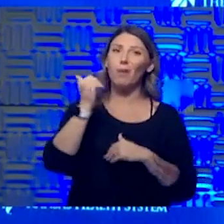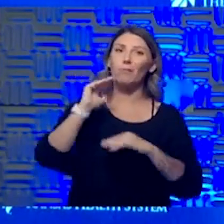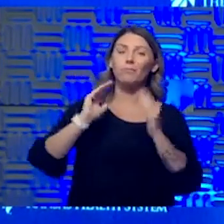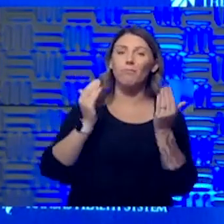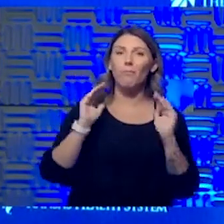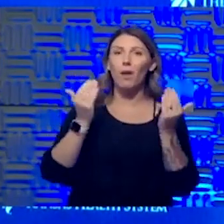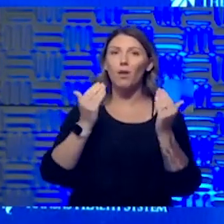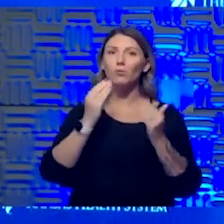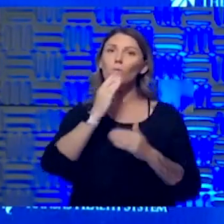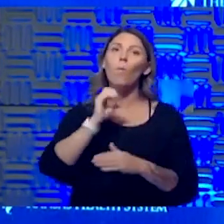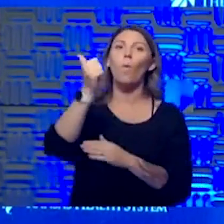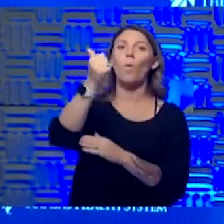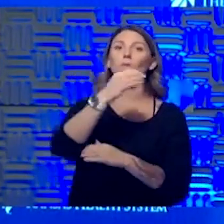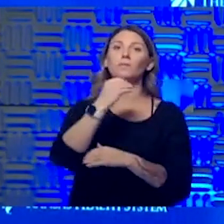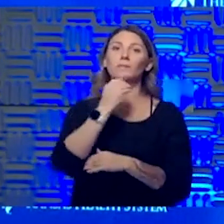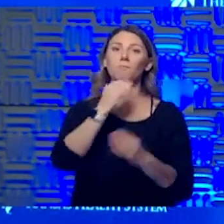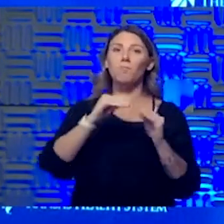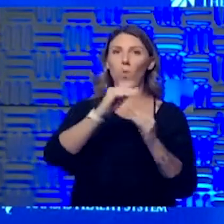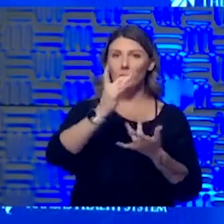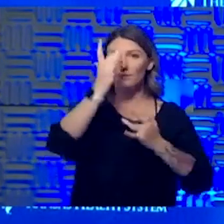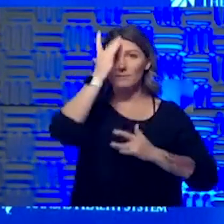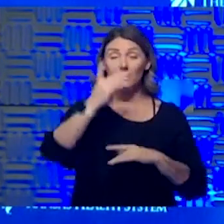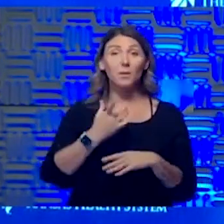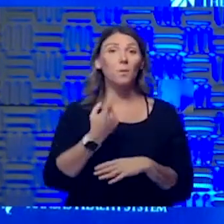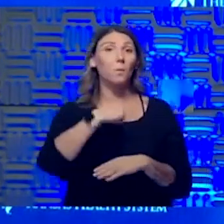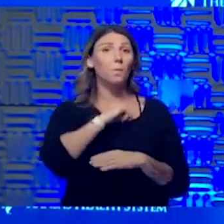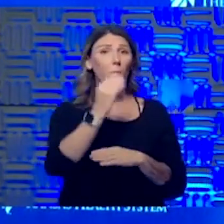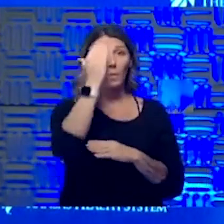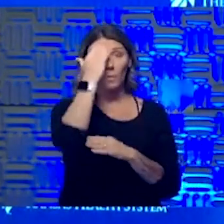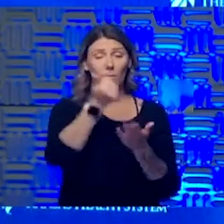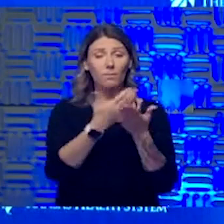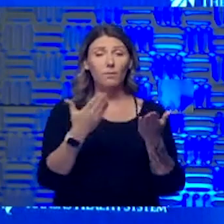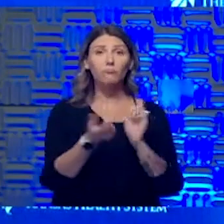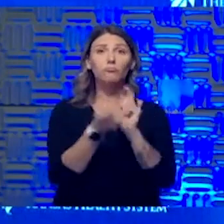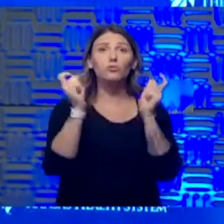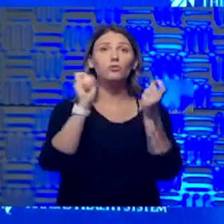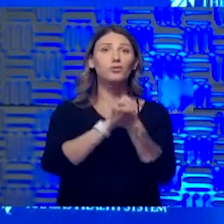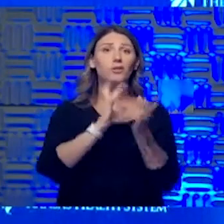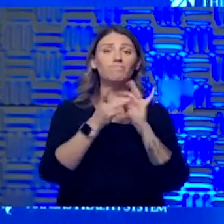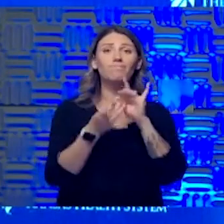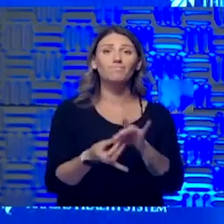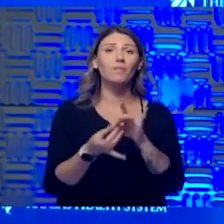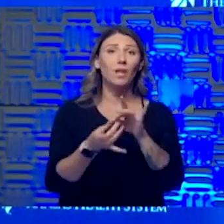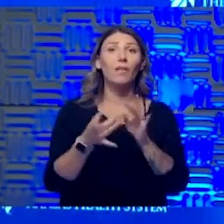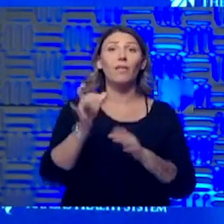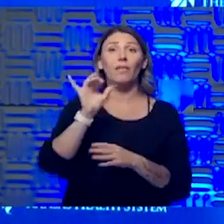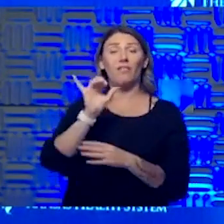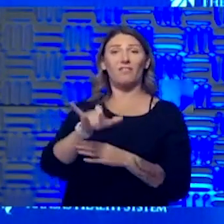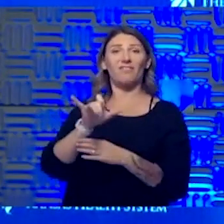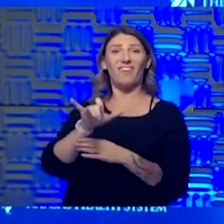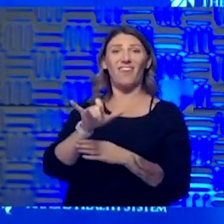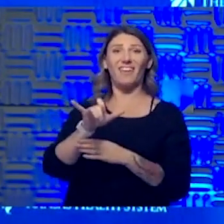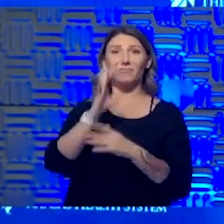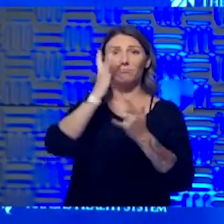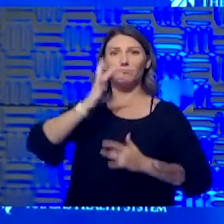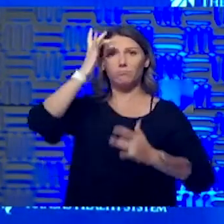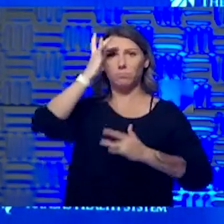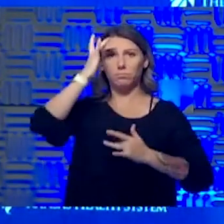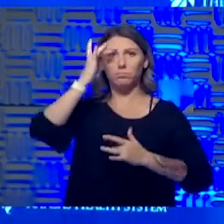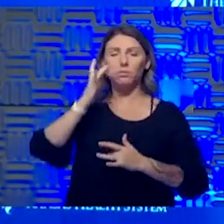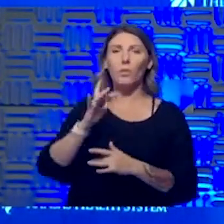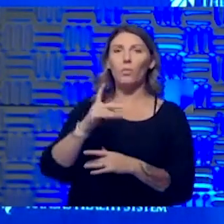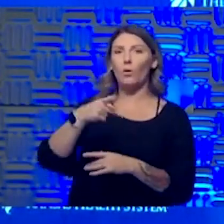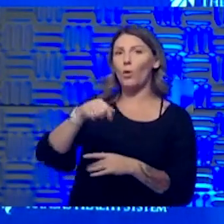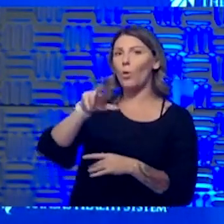things that we've done that we know are changing the outcome of the disease. One is prone ventilation. That's been, that's been demonstrated and improved. So we,